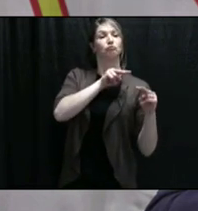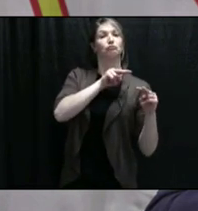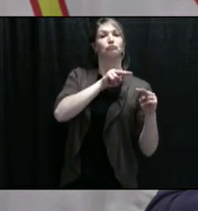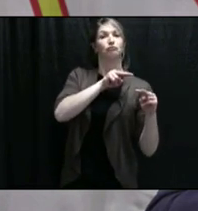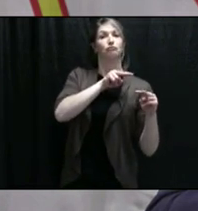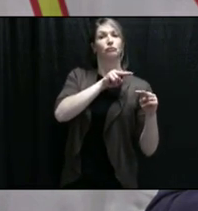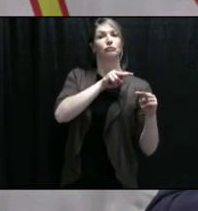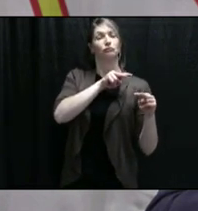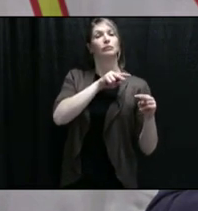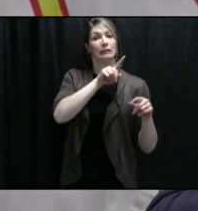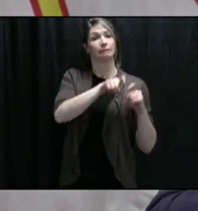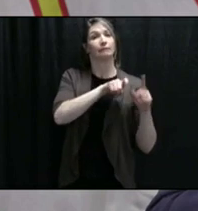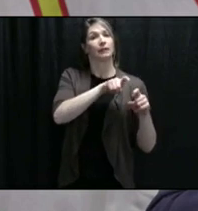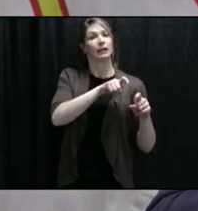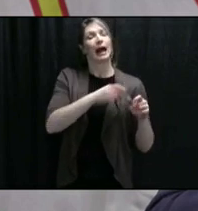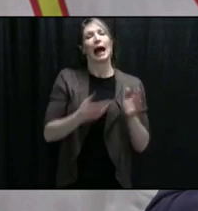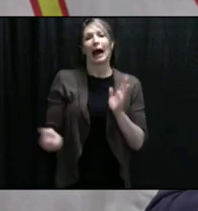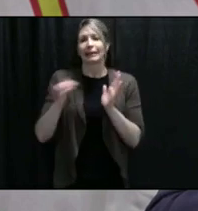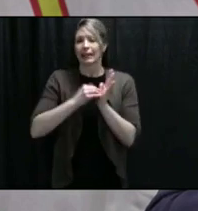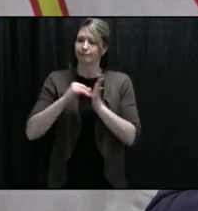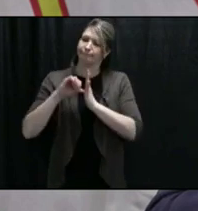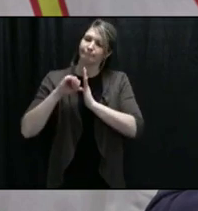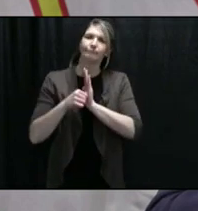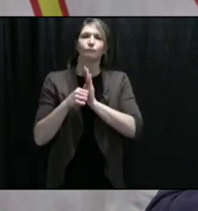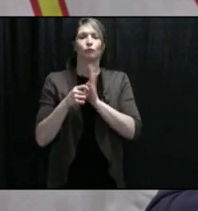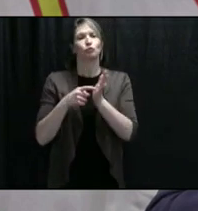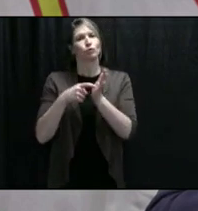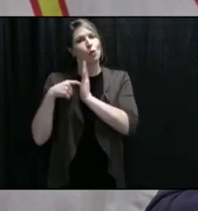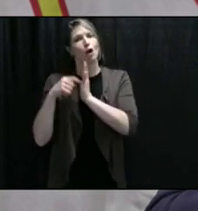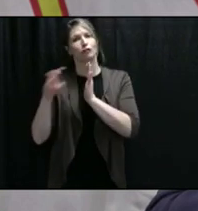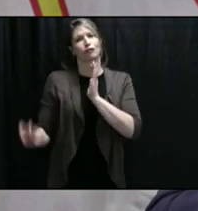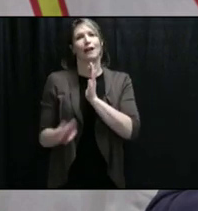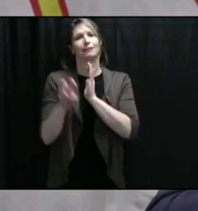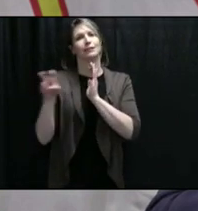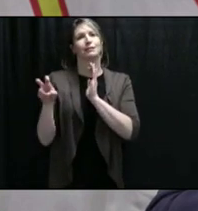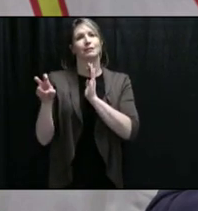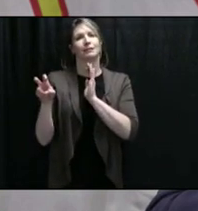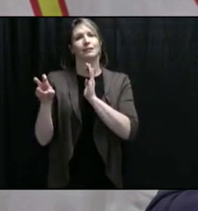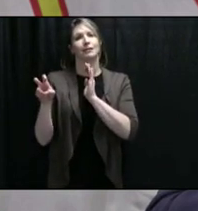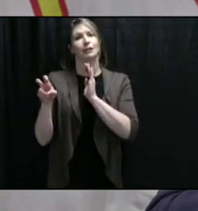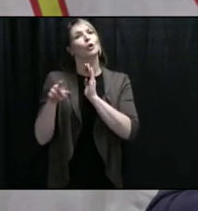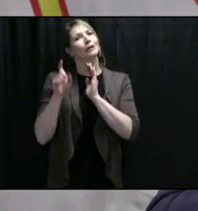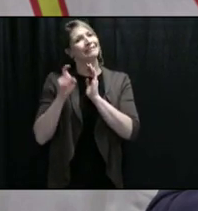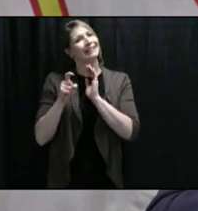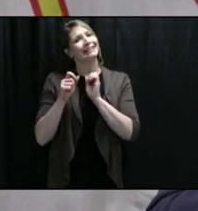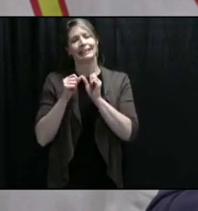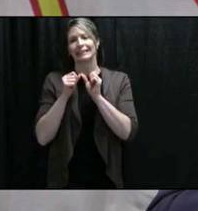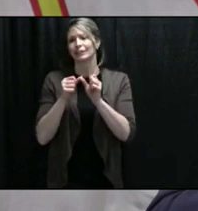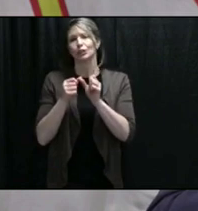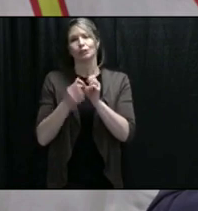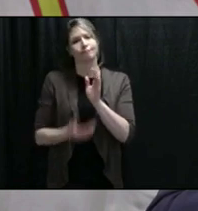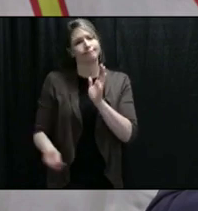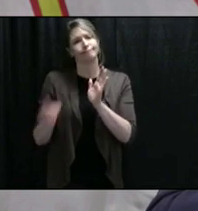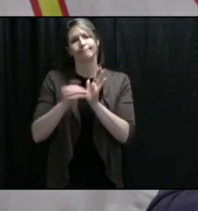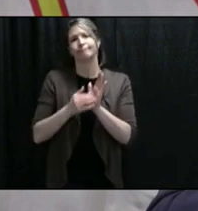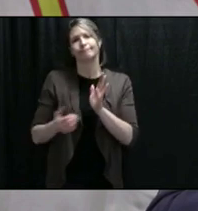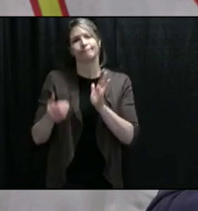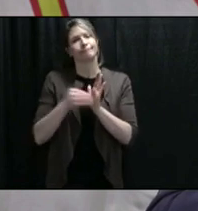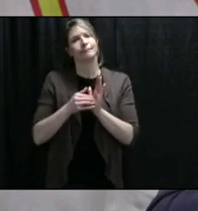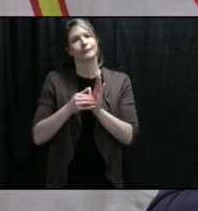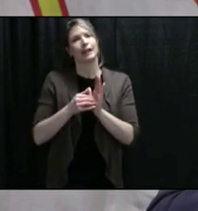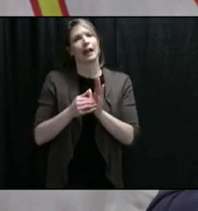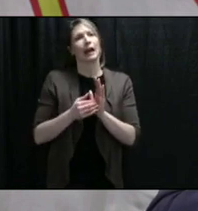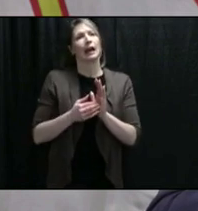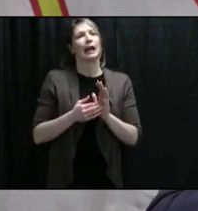it's essential travel only. And I can tell you right now, this is a strong message that we need to send. If there's anything that we could do,